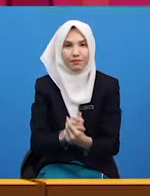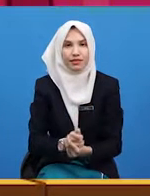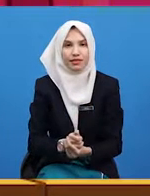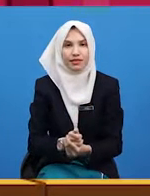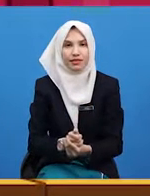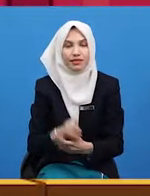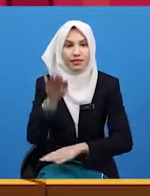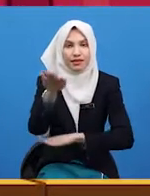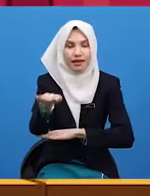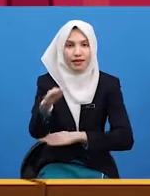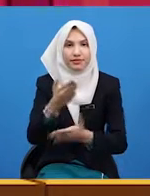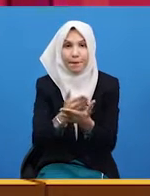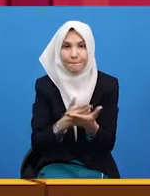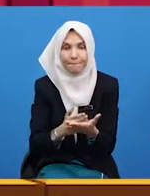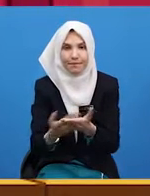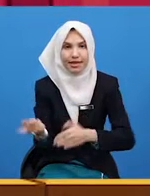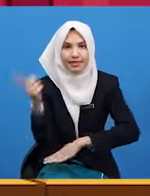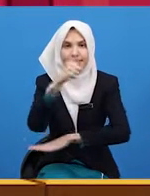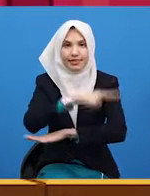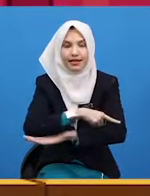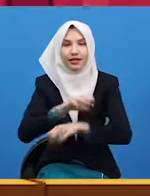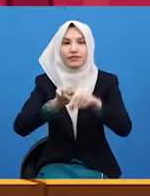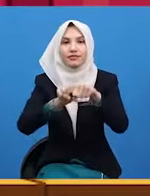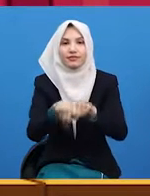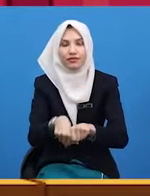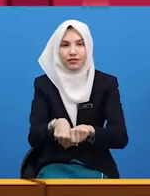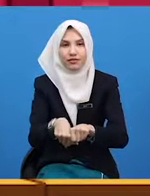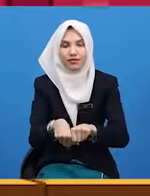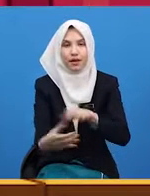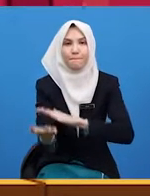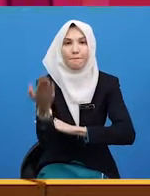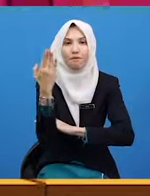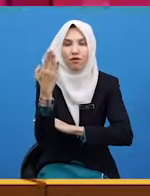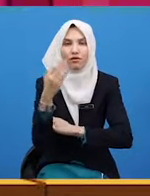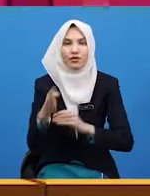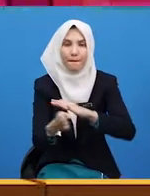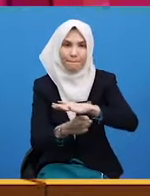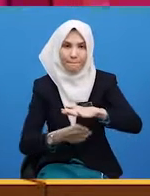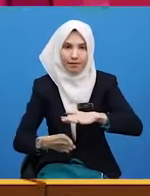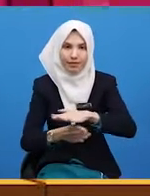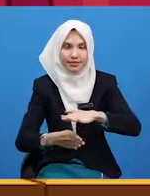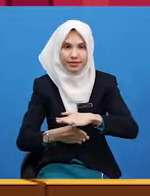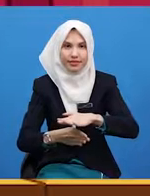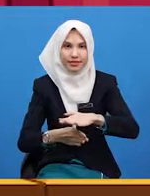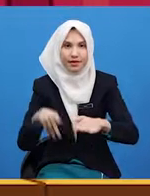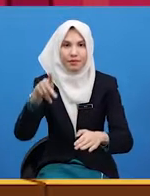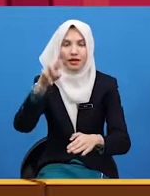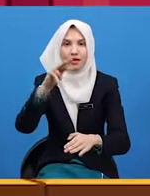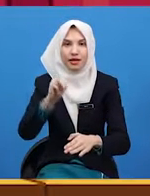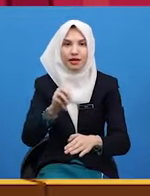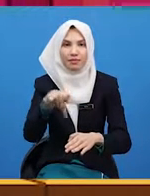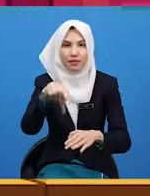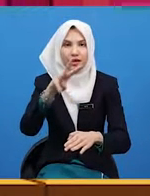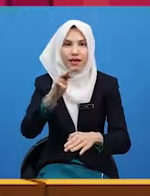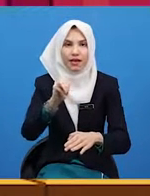midday. So, it's the morning basically. And PM here stands for